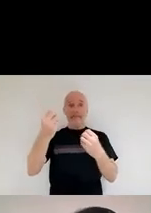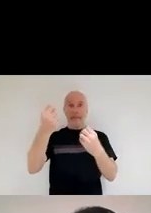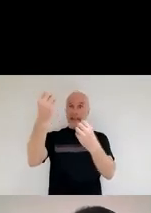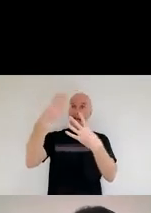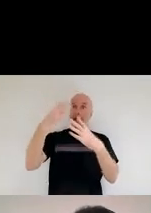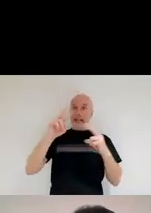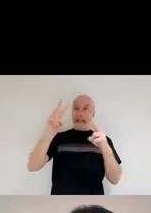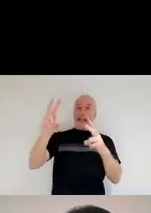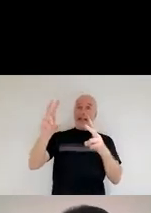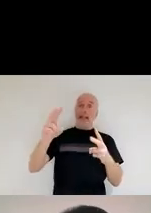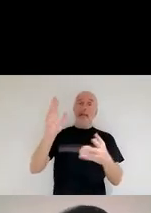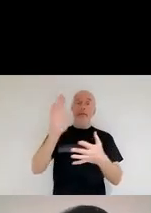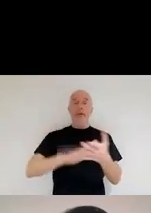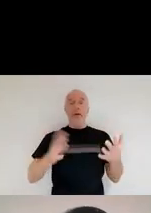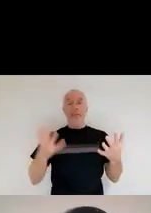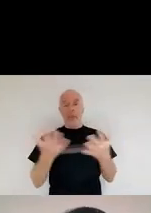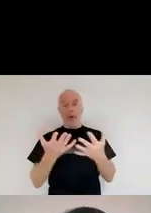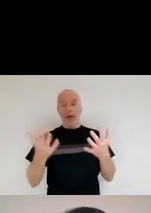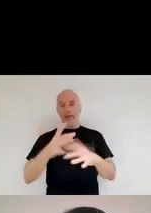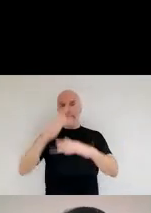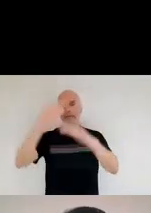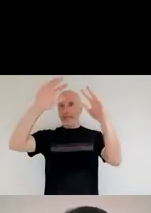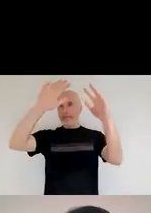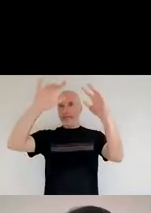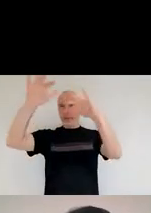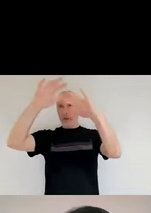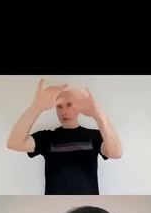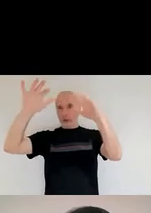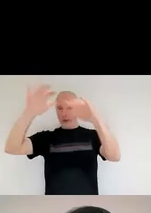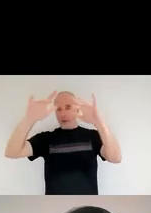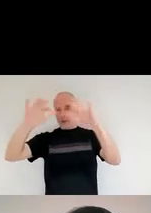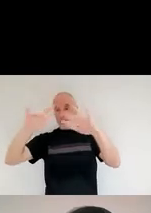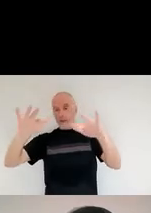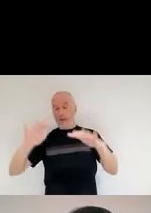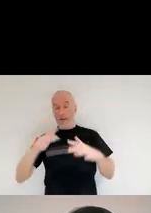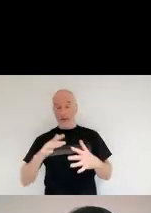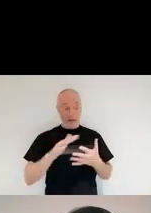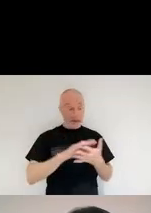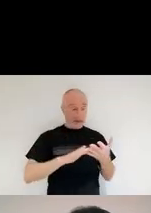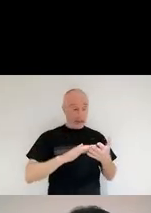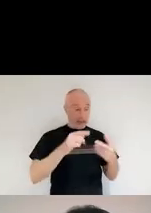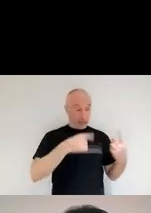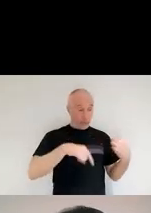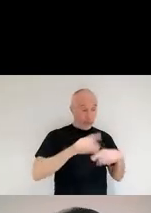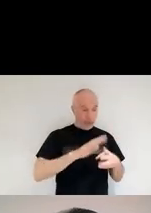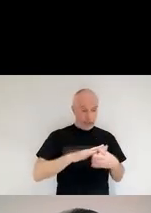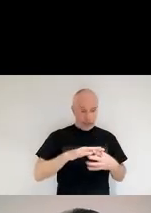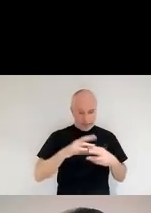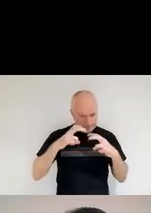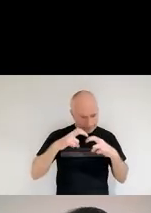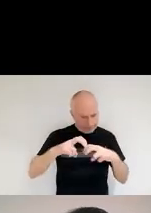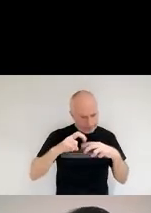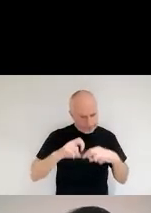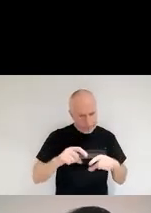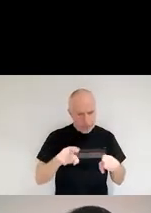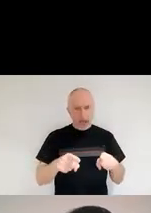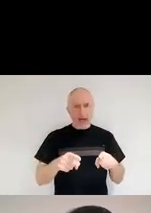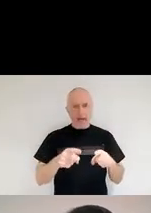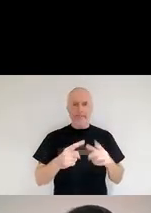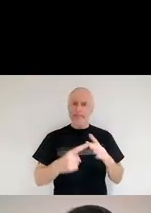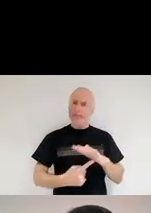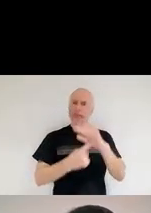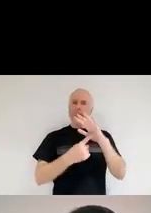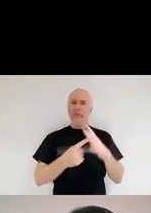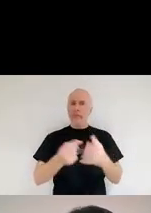So it's incredibly important to try to understand how dust interacts with other things. Otherwise, we're missing half of the picture.